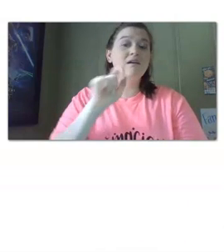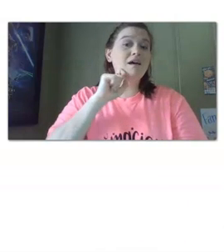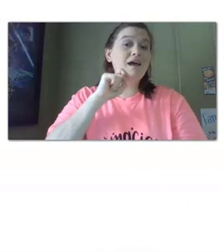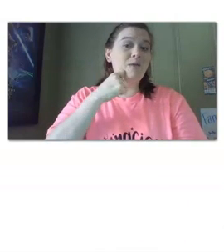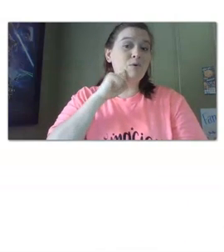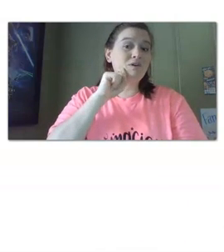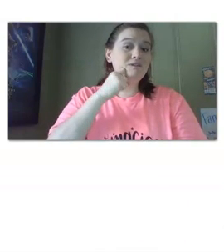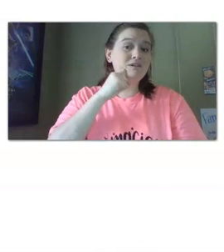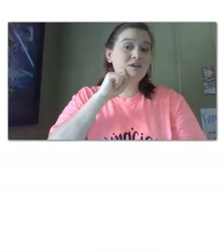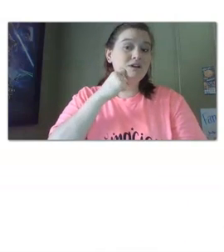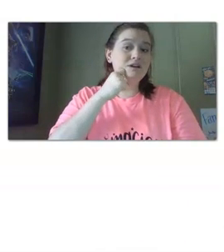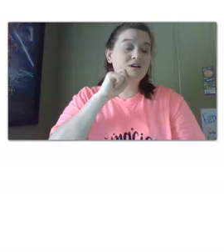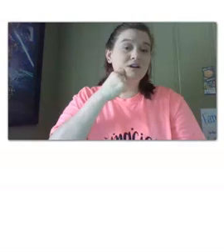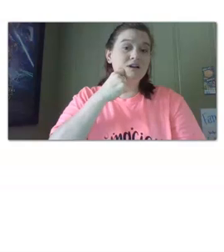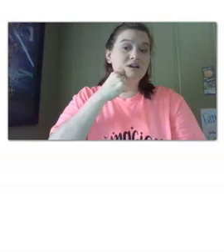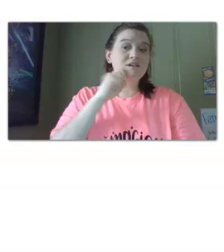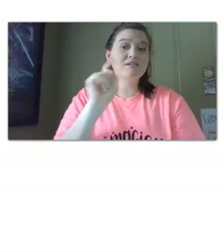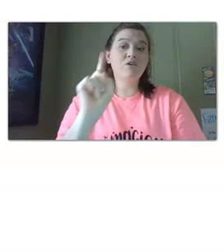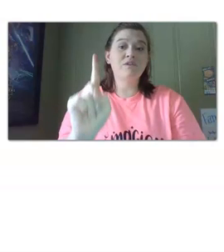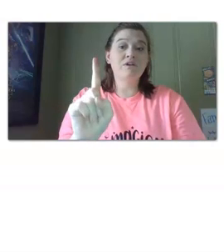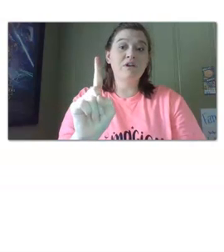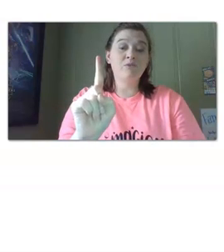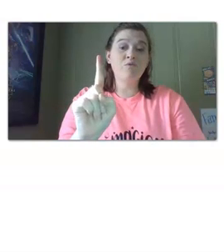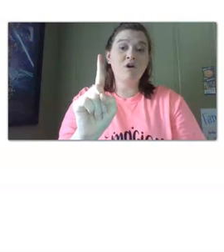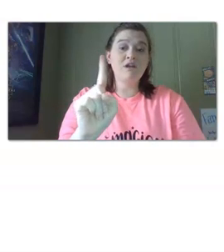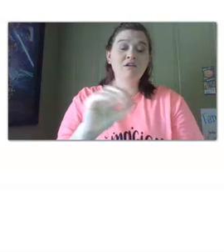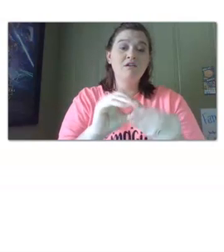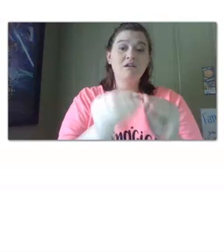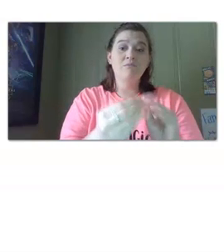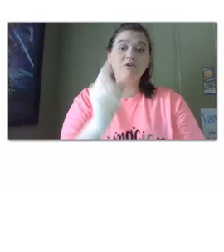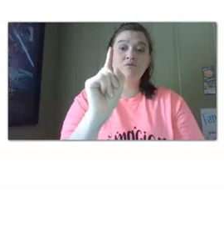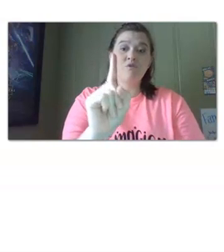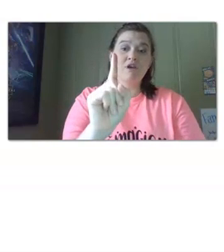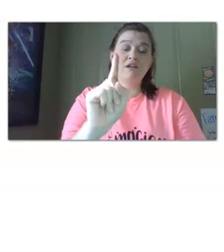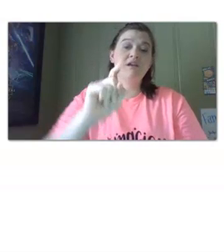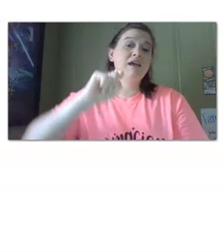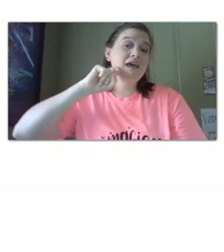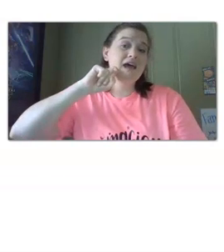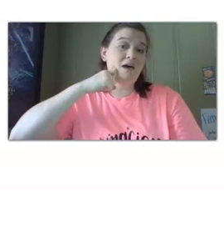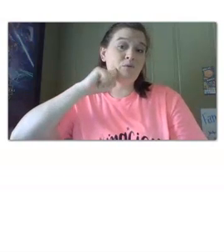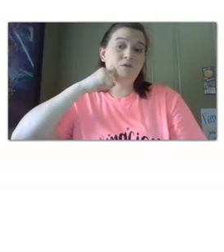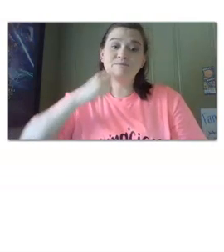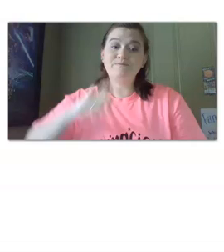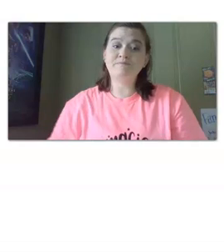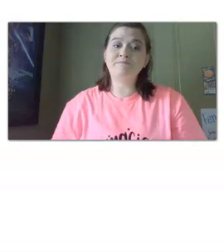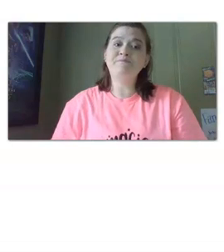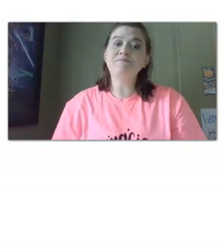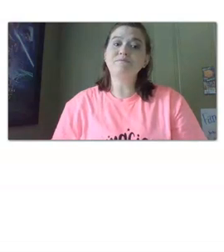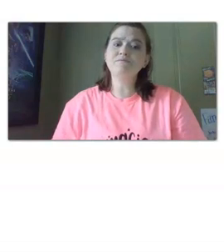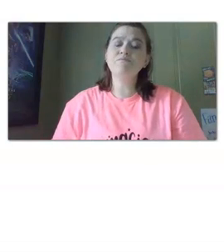apple so the number one number one apple